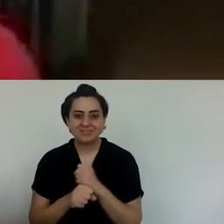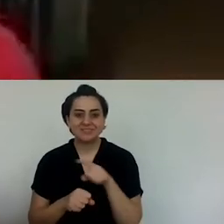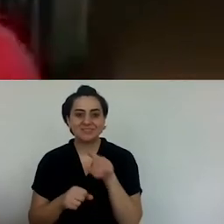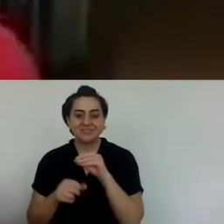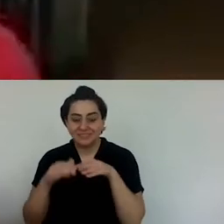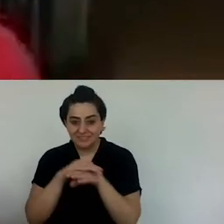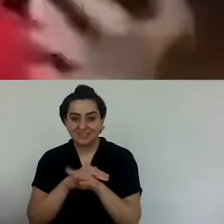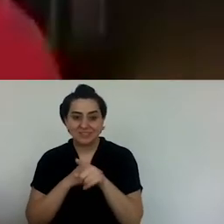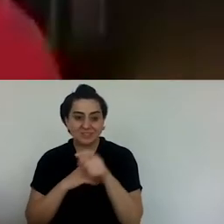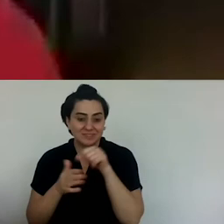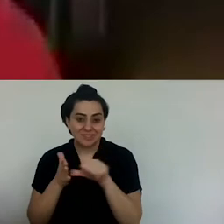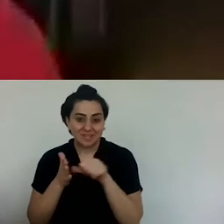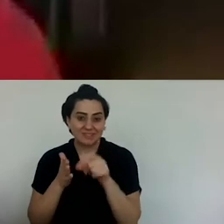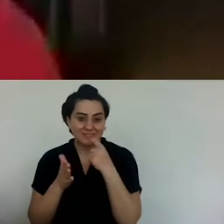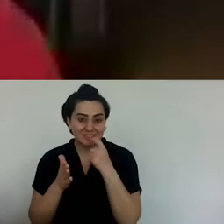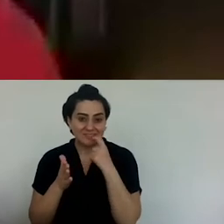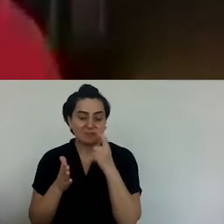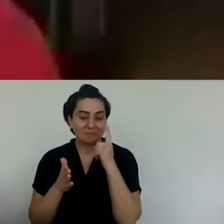fair share.